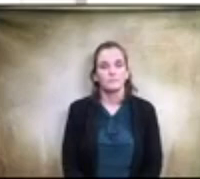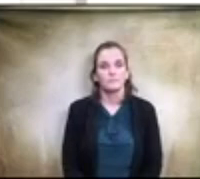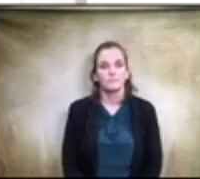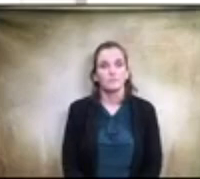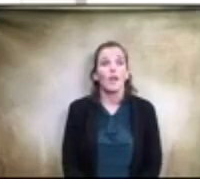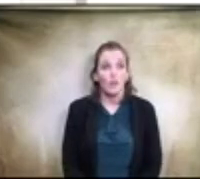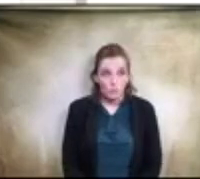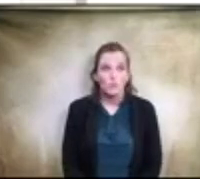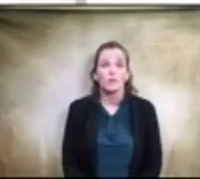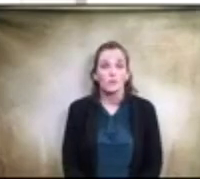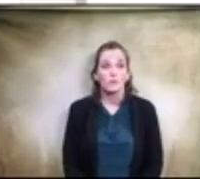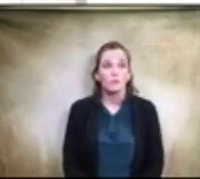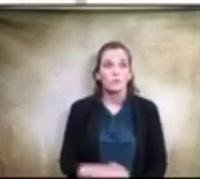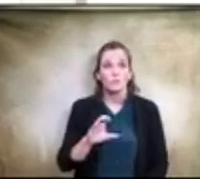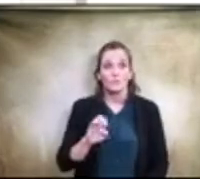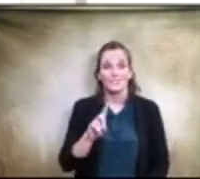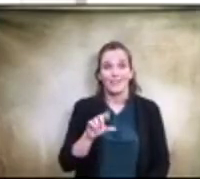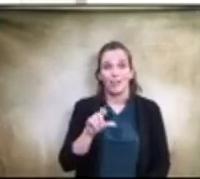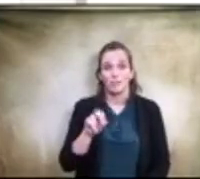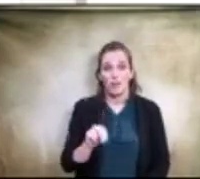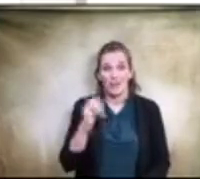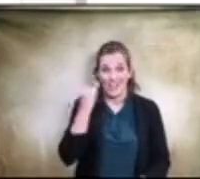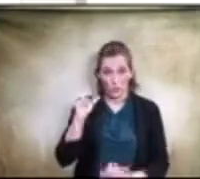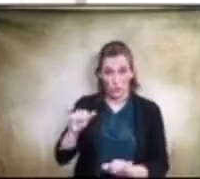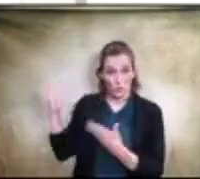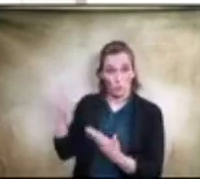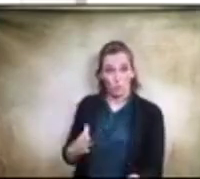bring um some of those numbers back to us mr markham